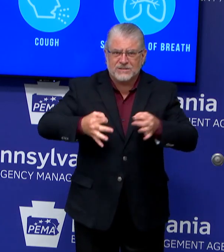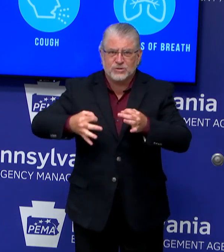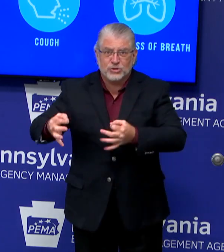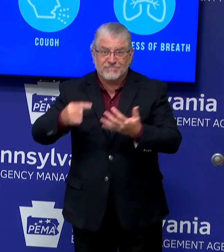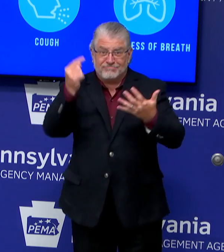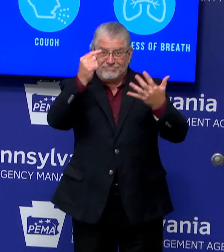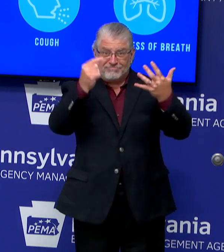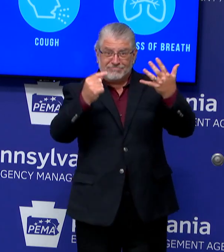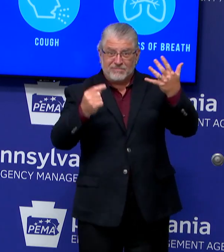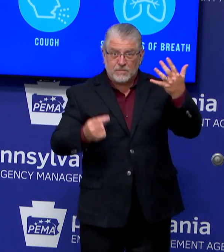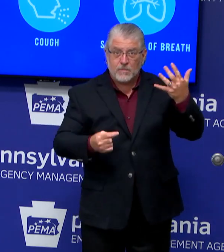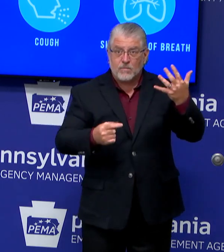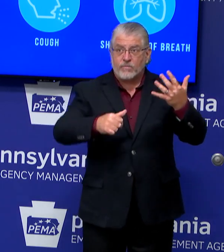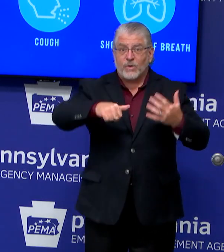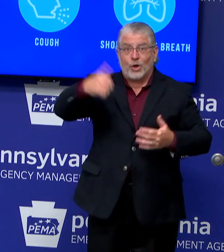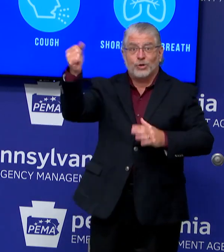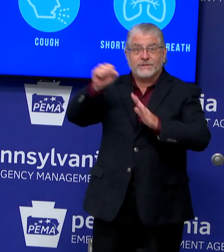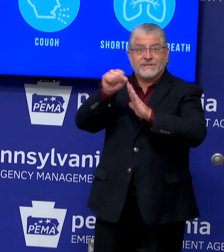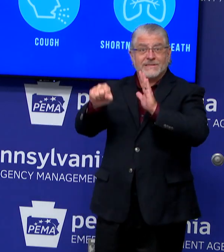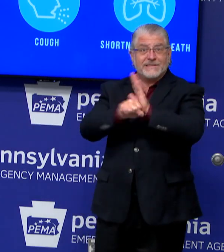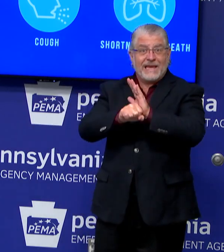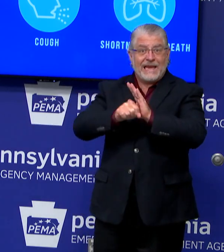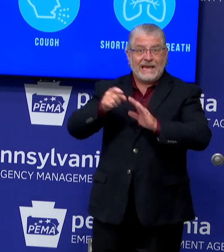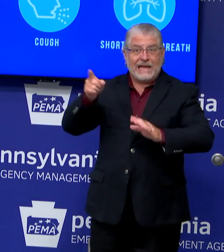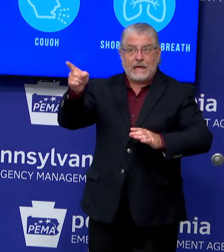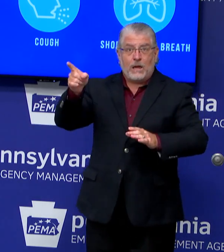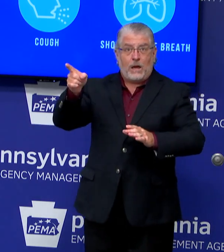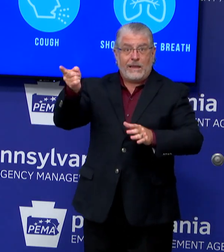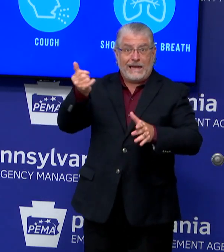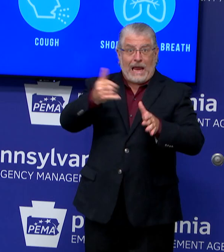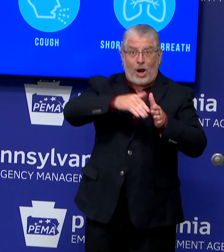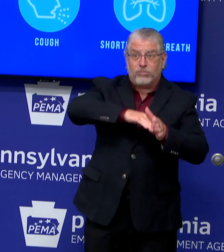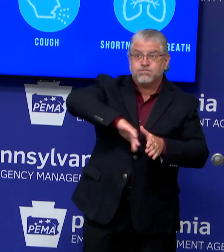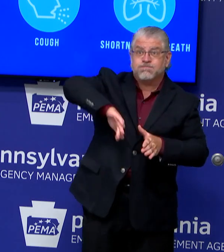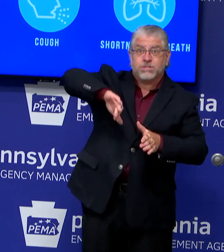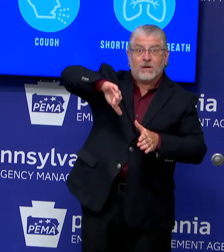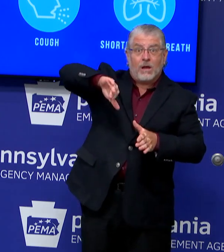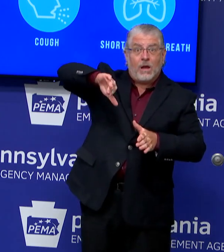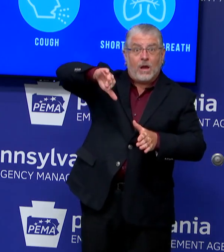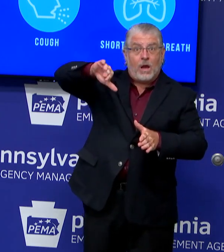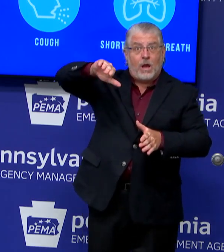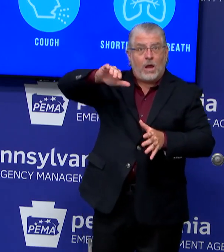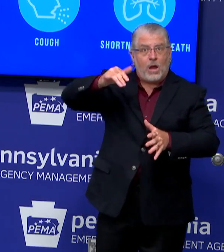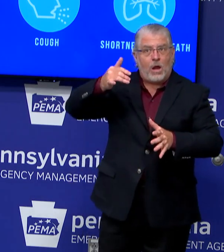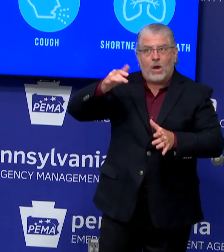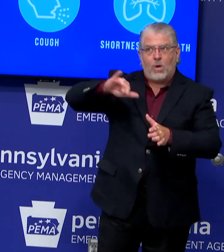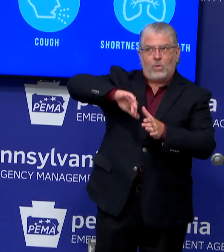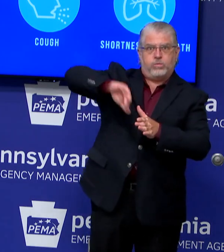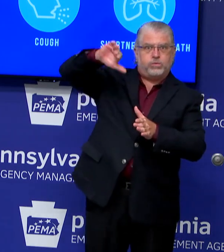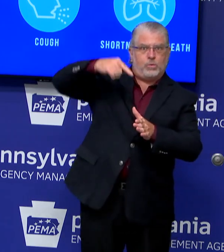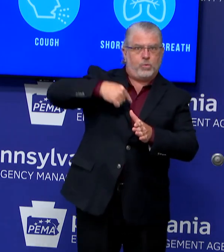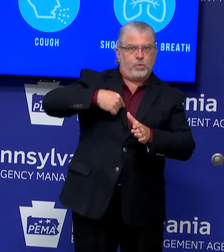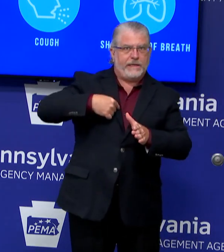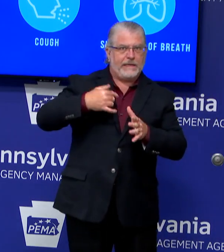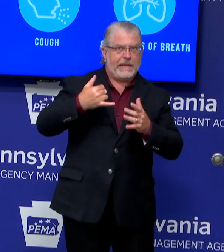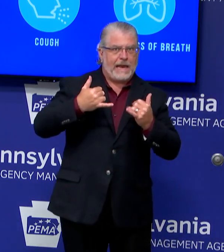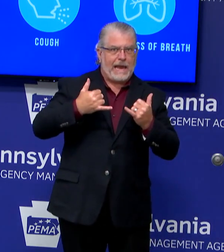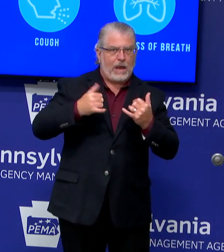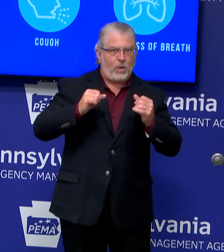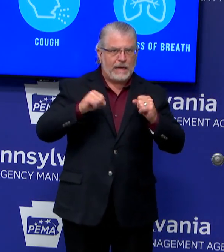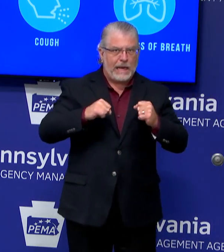that many other states have reached. We never saw ventilator shortages. In fact, I think today we have 5